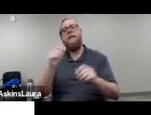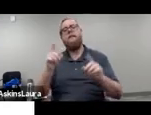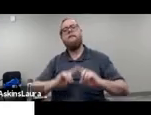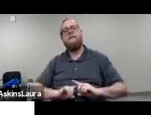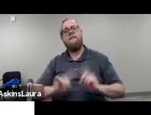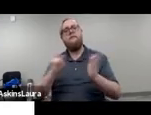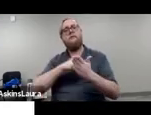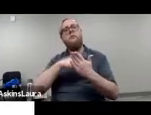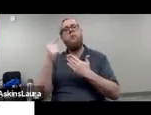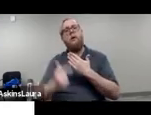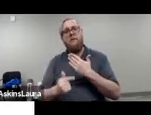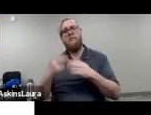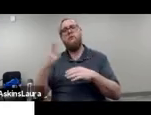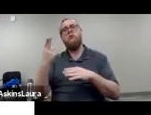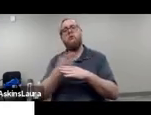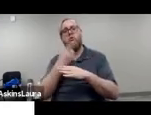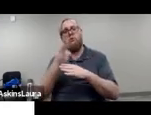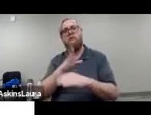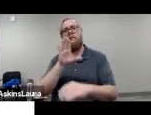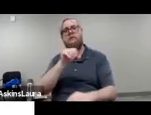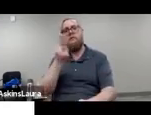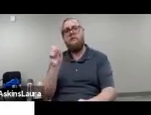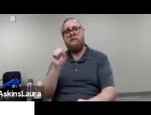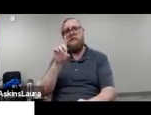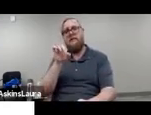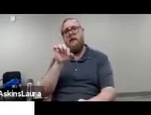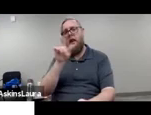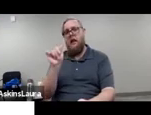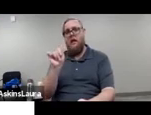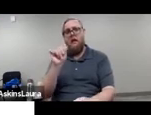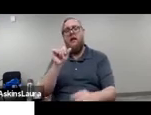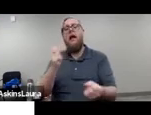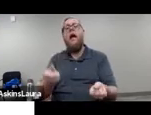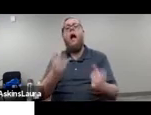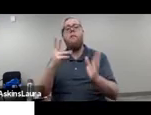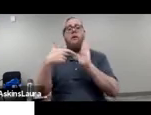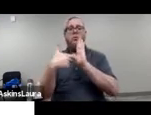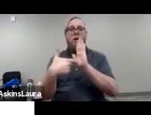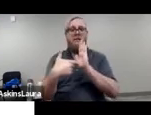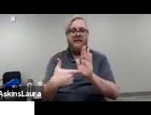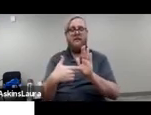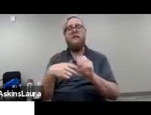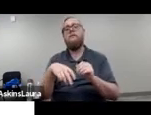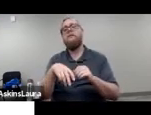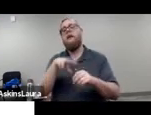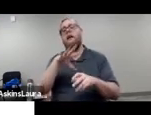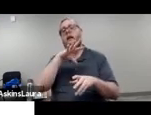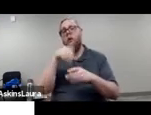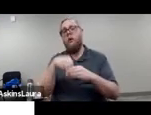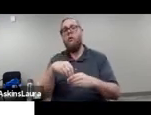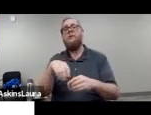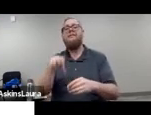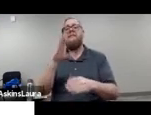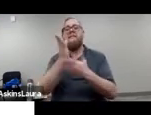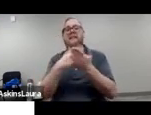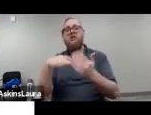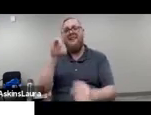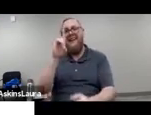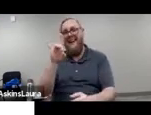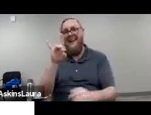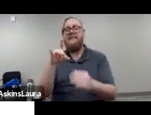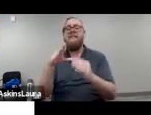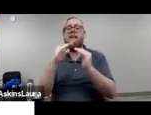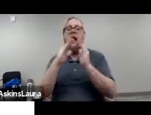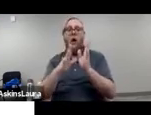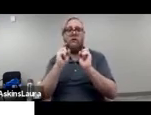programs using census data, and that includes the number of representatives. includes Section 8 housing vouchers. It includes